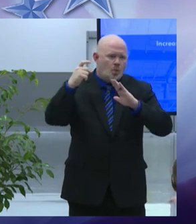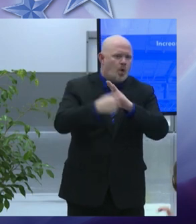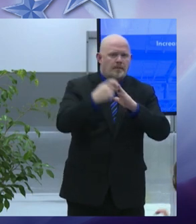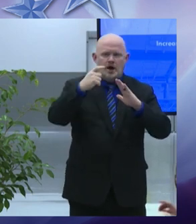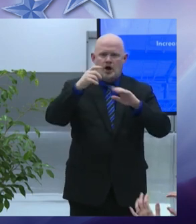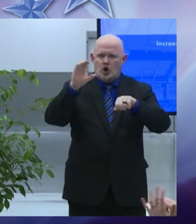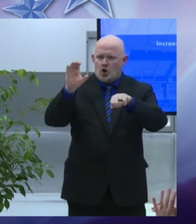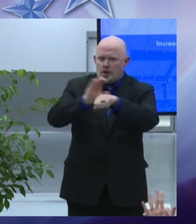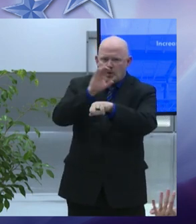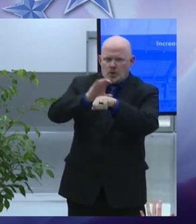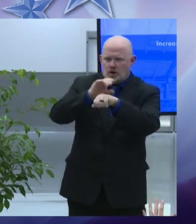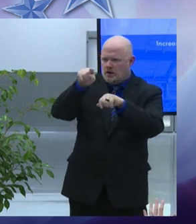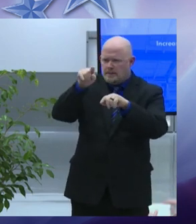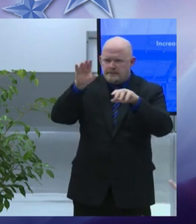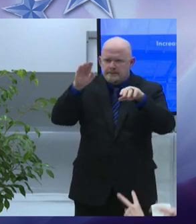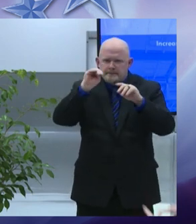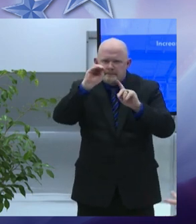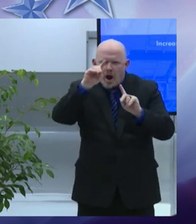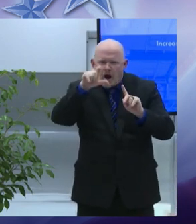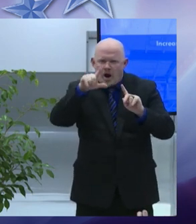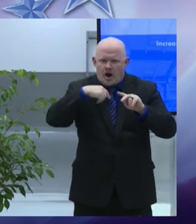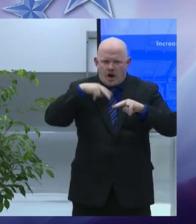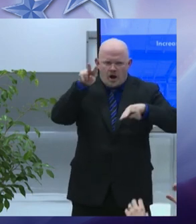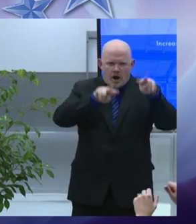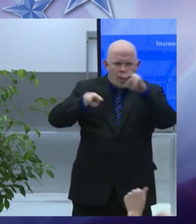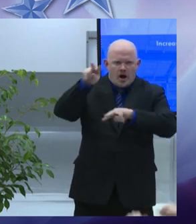output and refine the accuracy of assessments